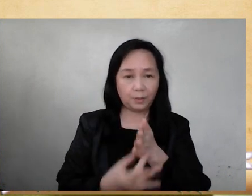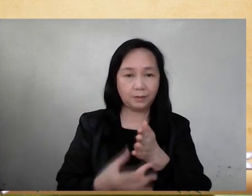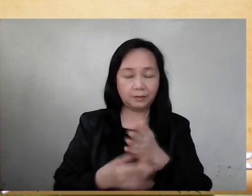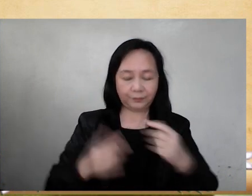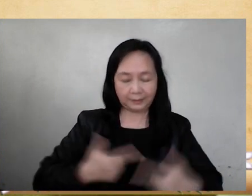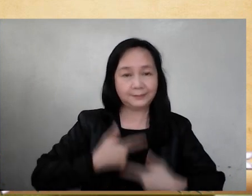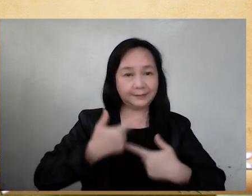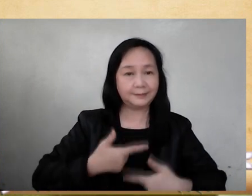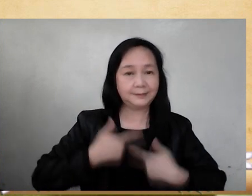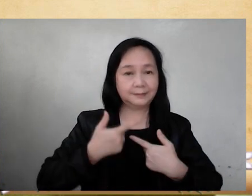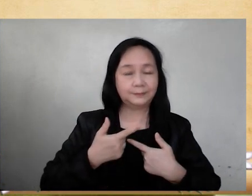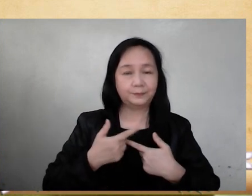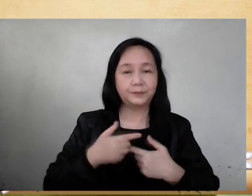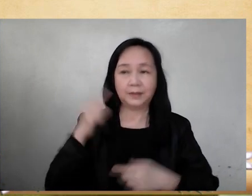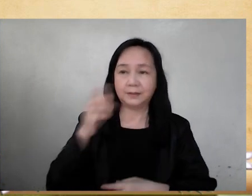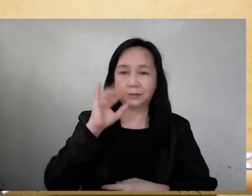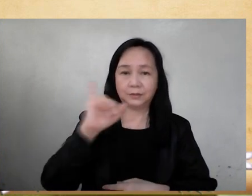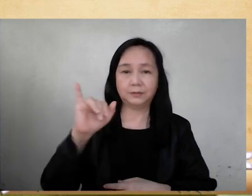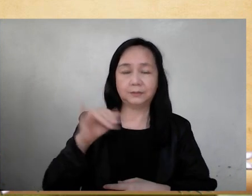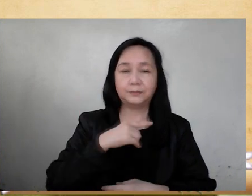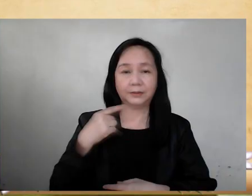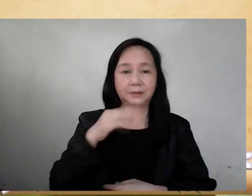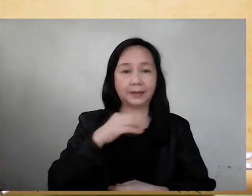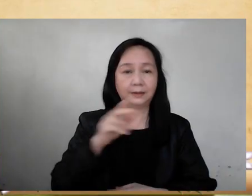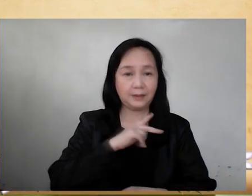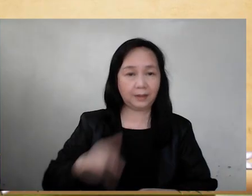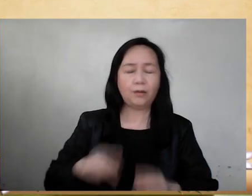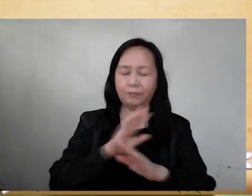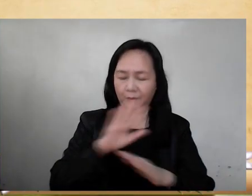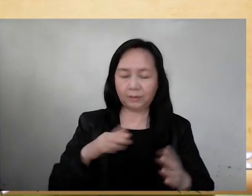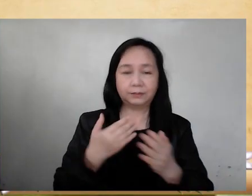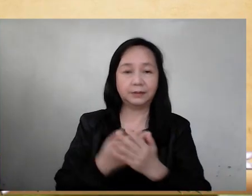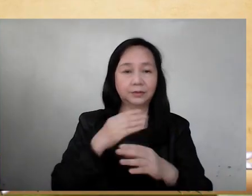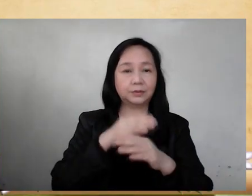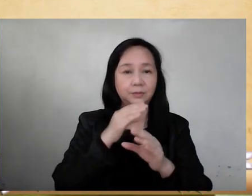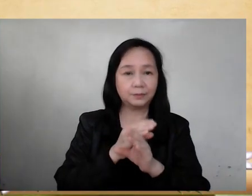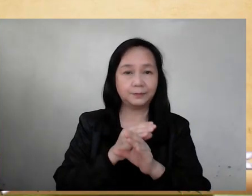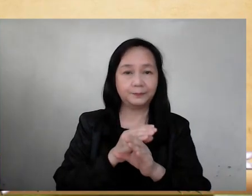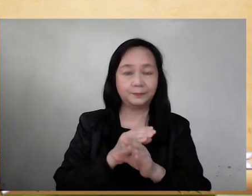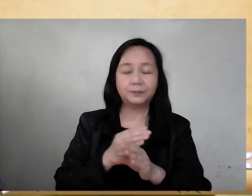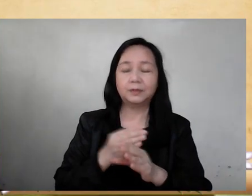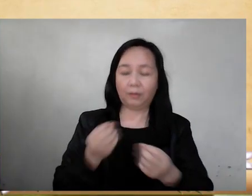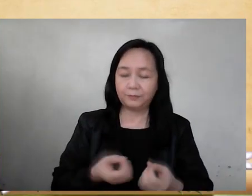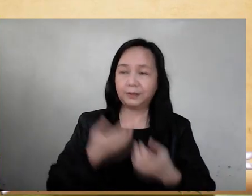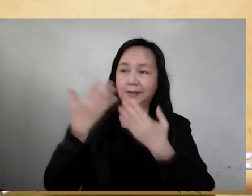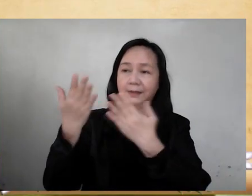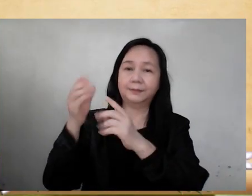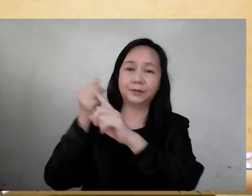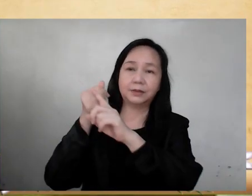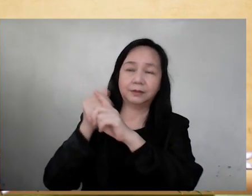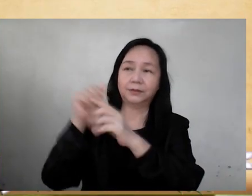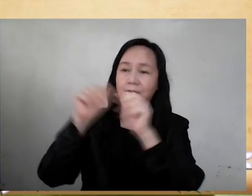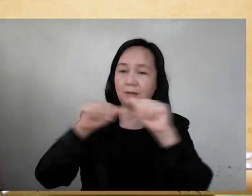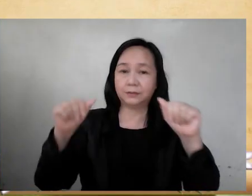the oil of gladness as Eternal Priest and King of all creation, so that by offering